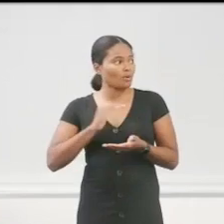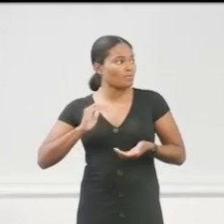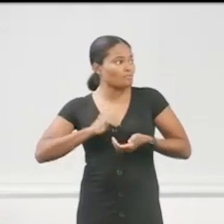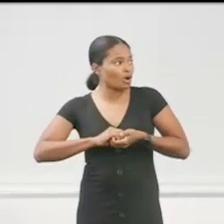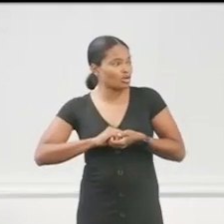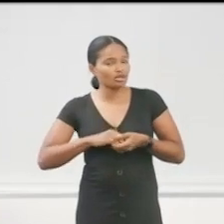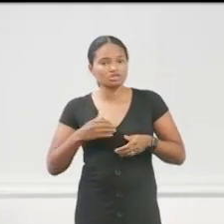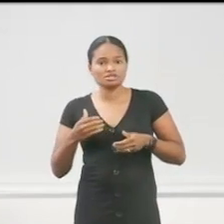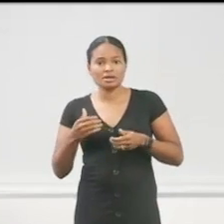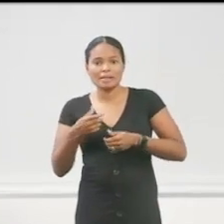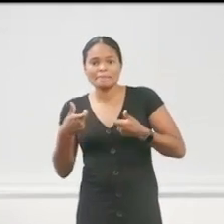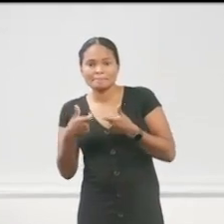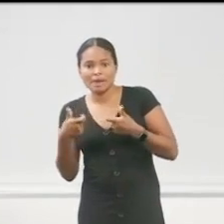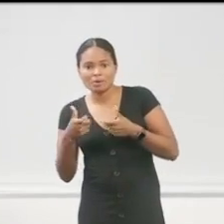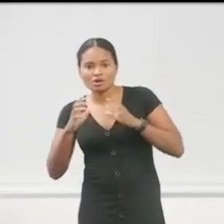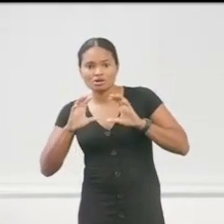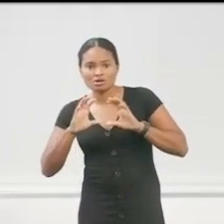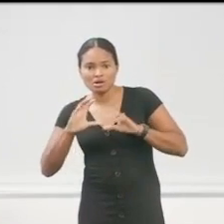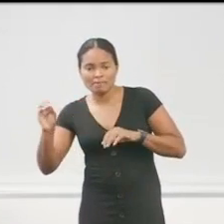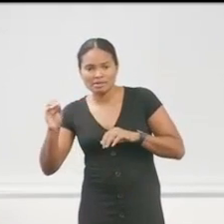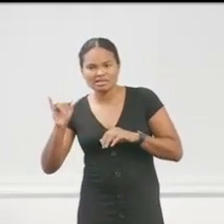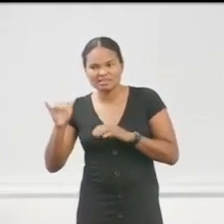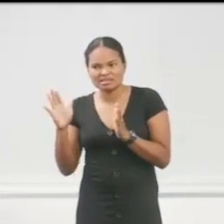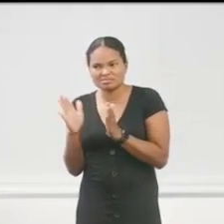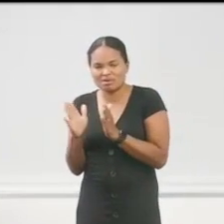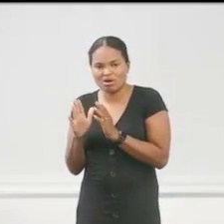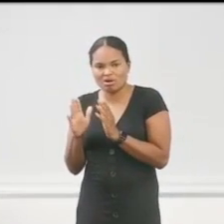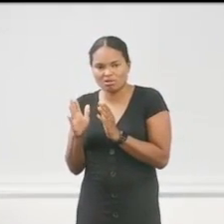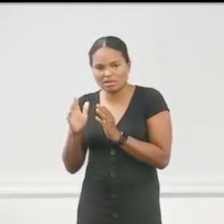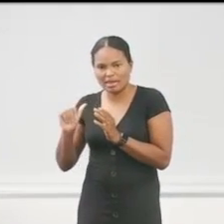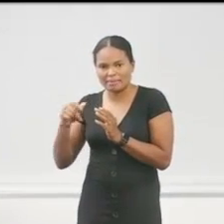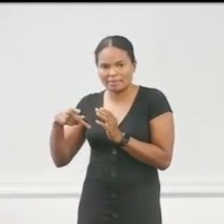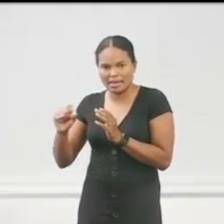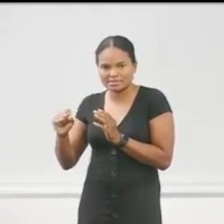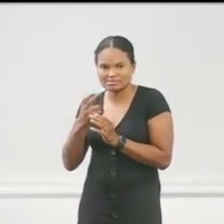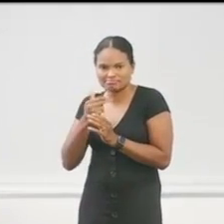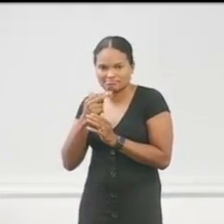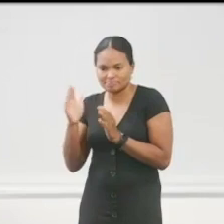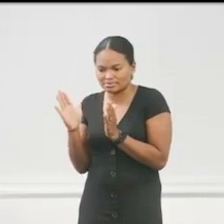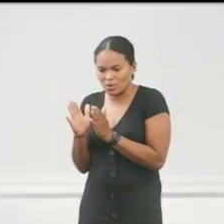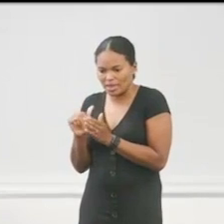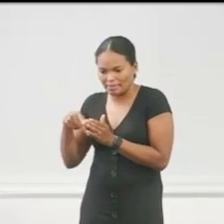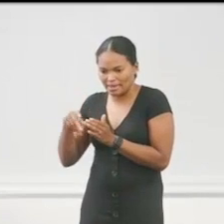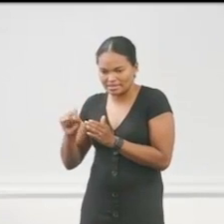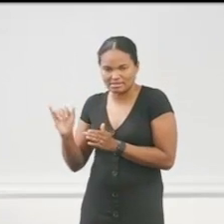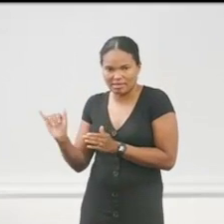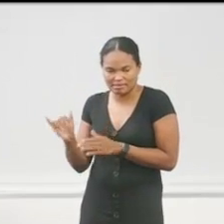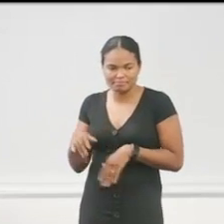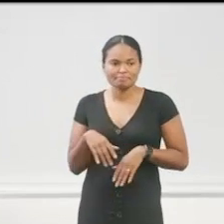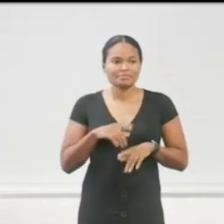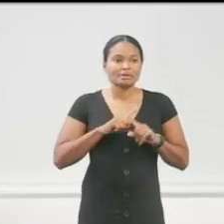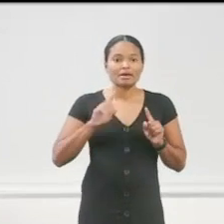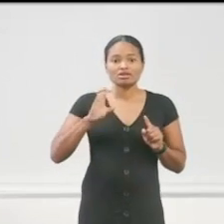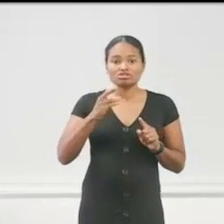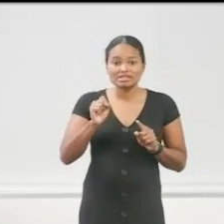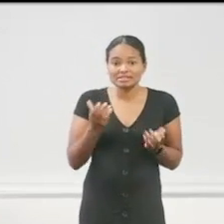our power company. It's, it's a smaller version of APS. Way smaller. But Chris is here, and, and, and we